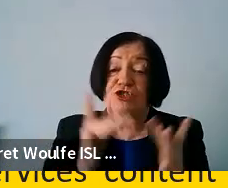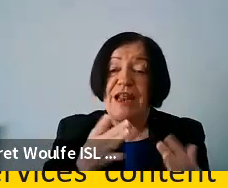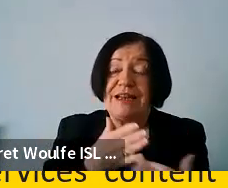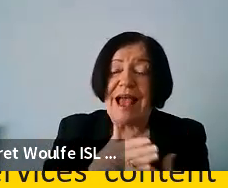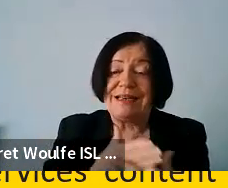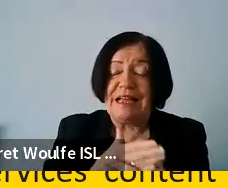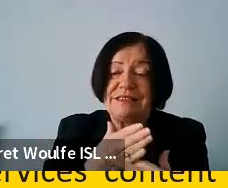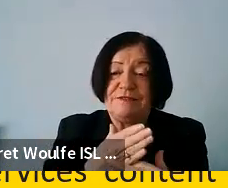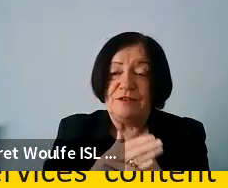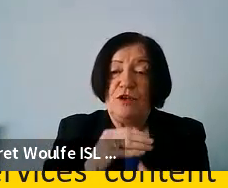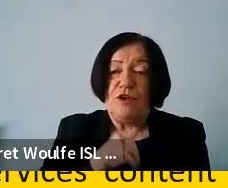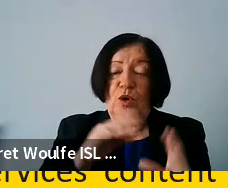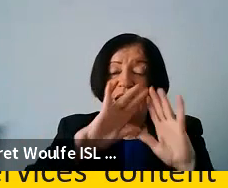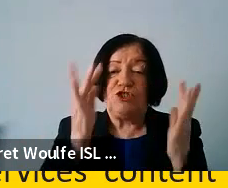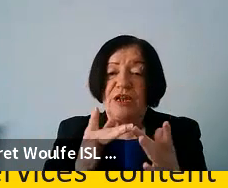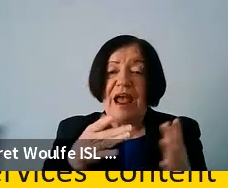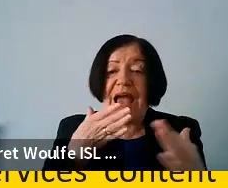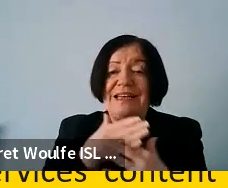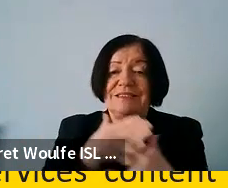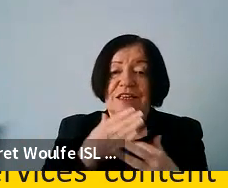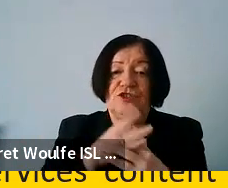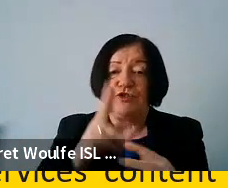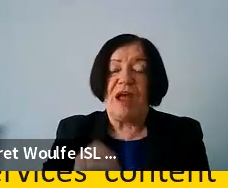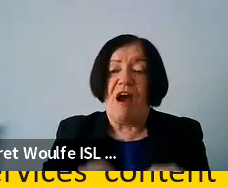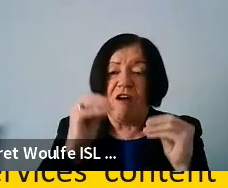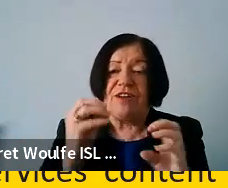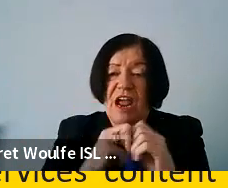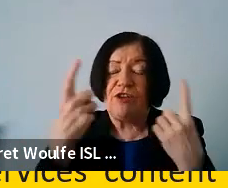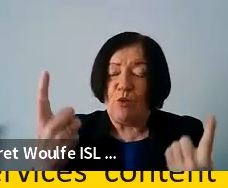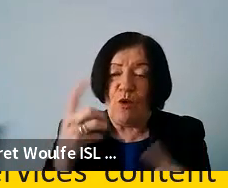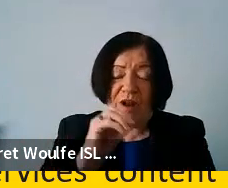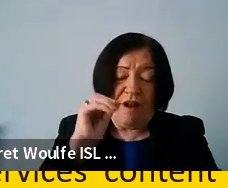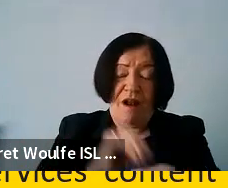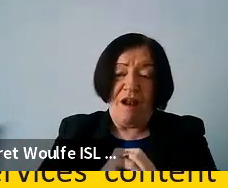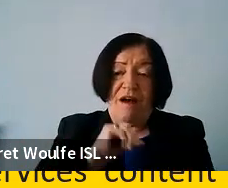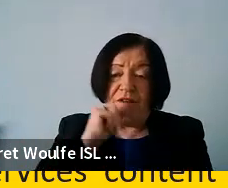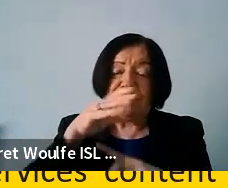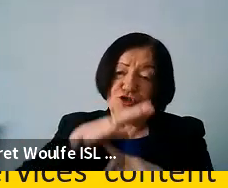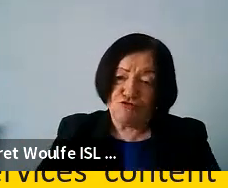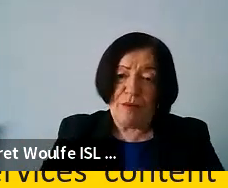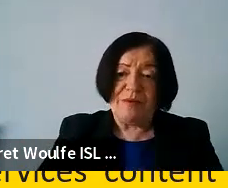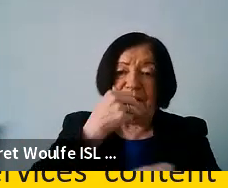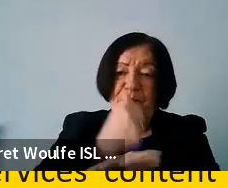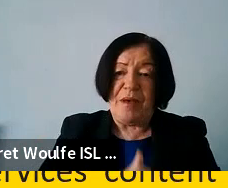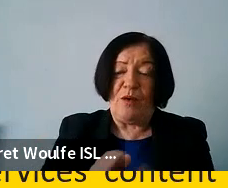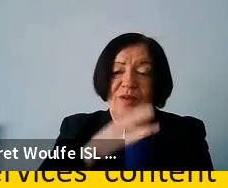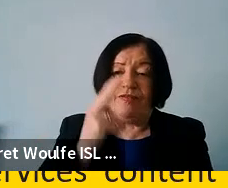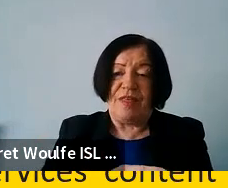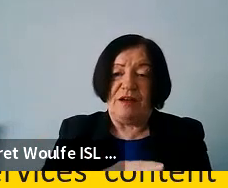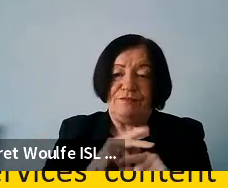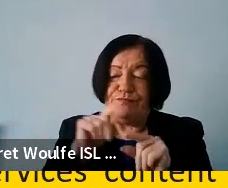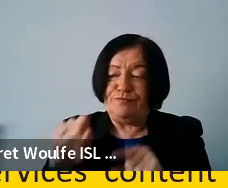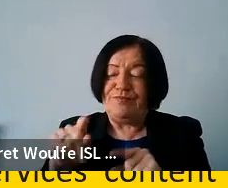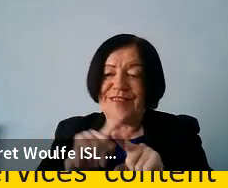to internet access, which should be offered to everyone on a non-discriminatory basis without favoring certain